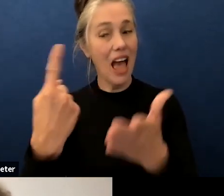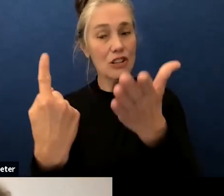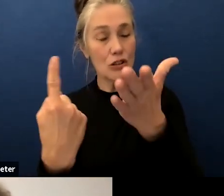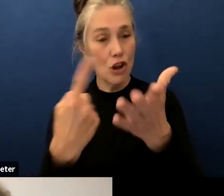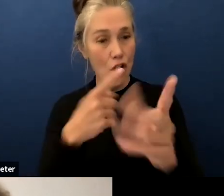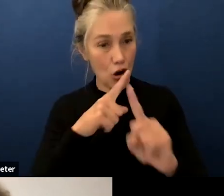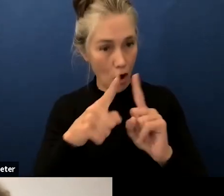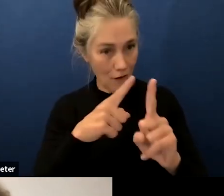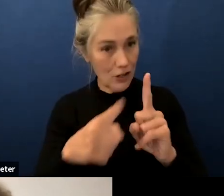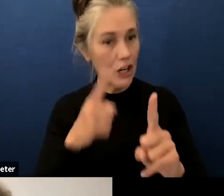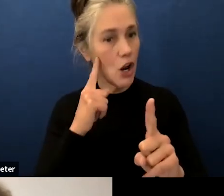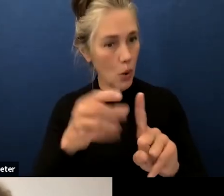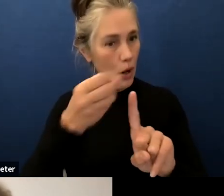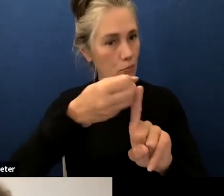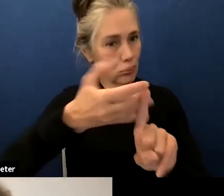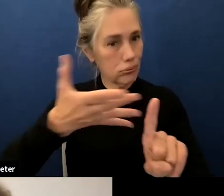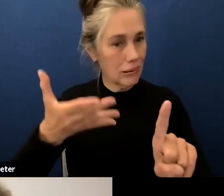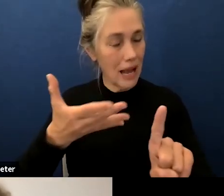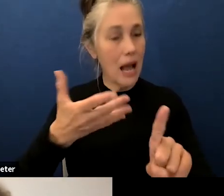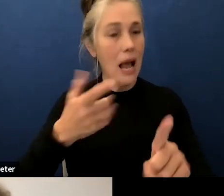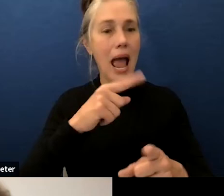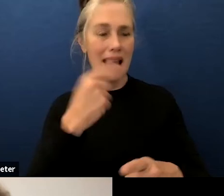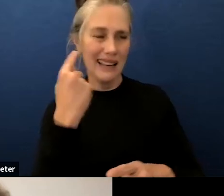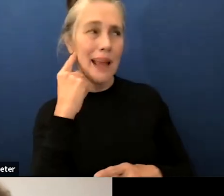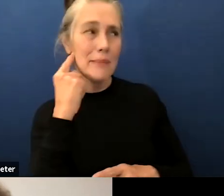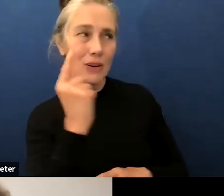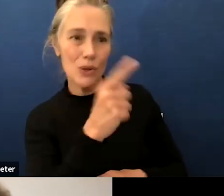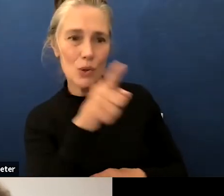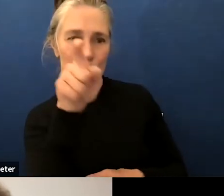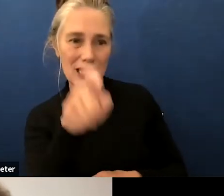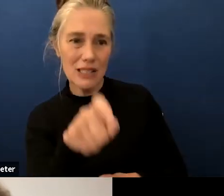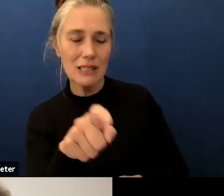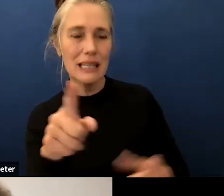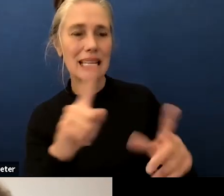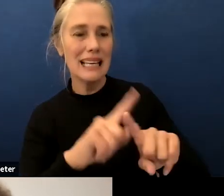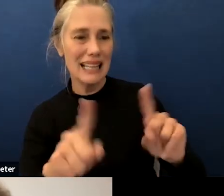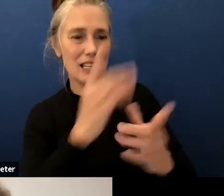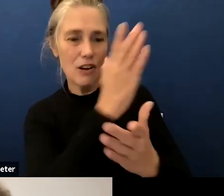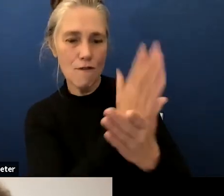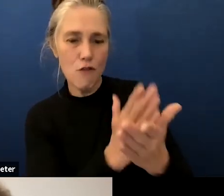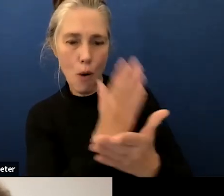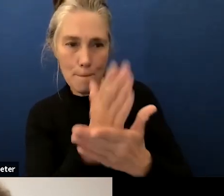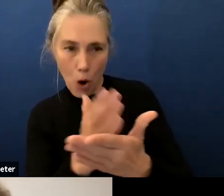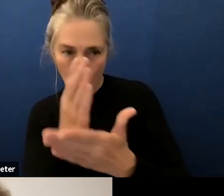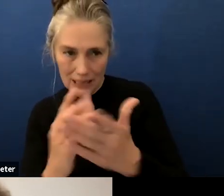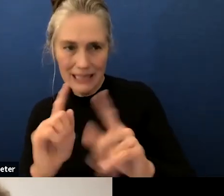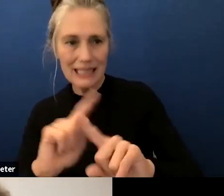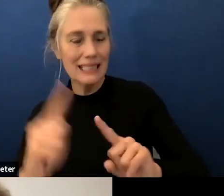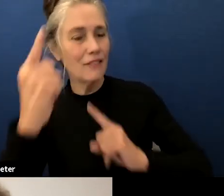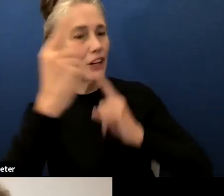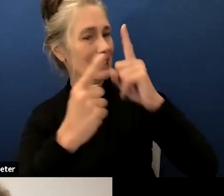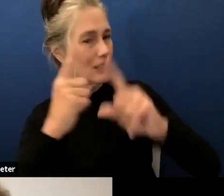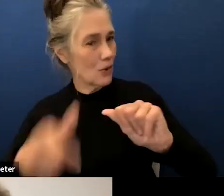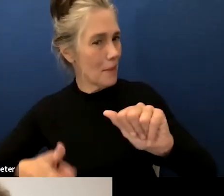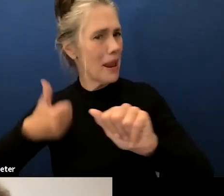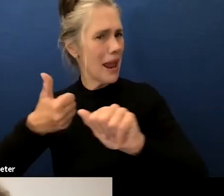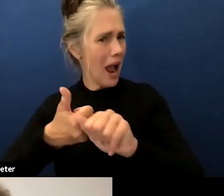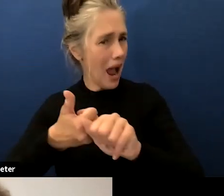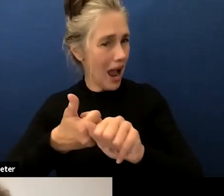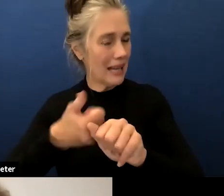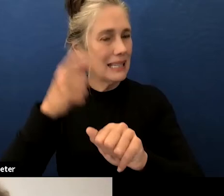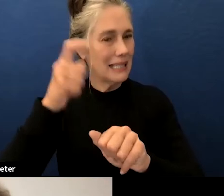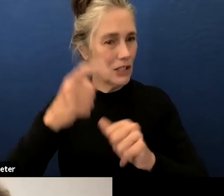the different components and considerations that need to be in play I did we did hear your specific data